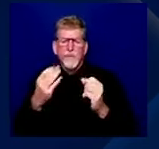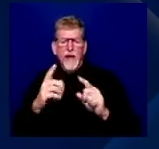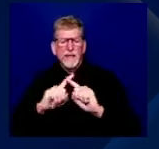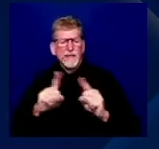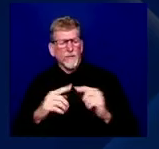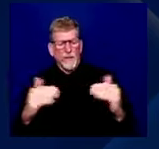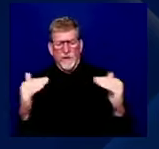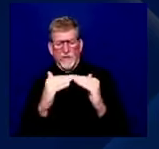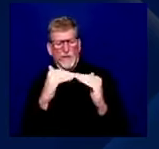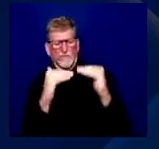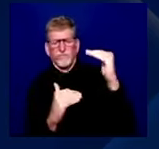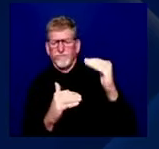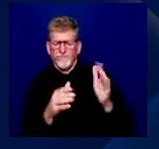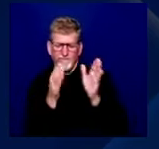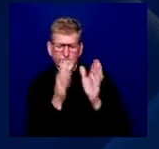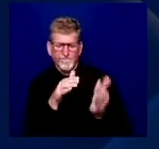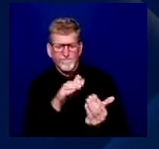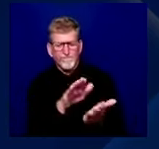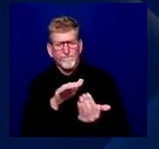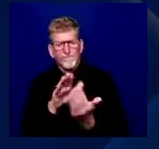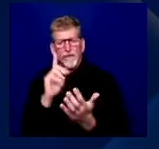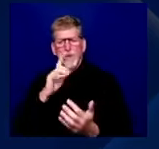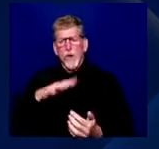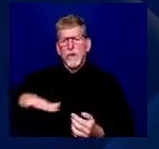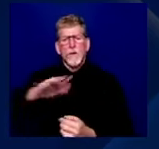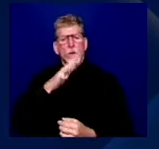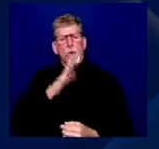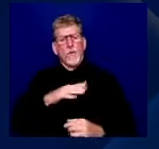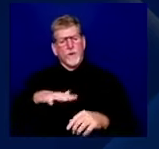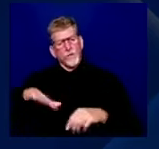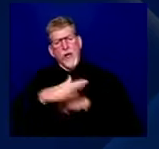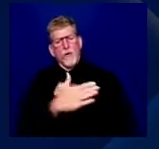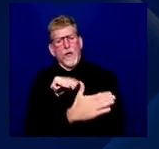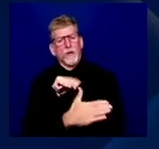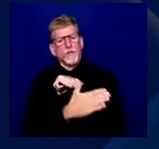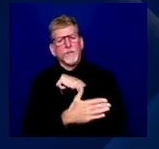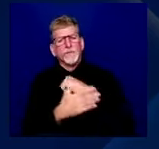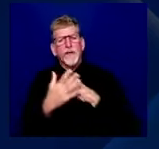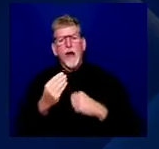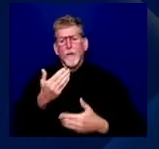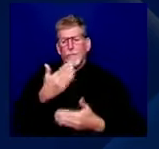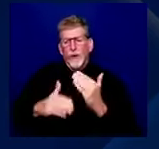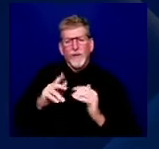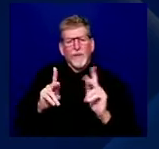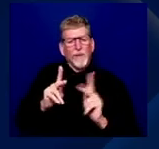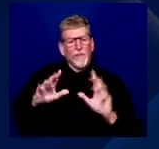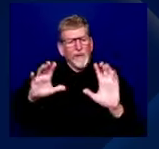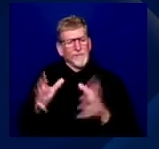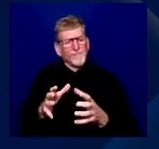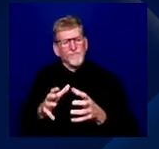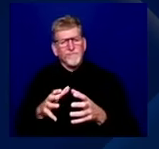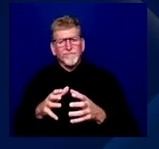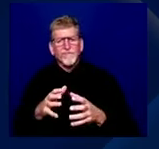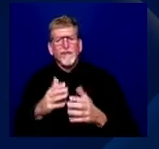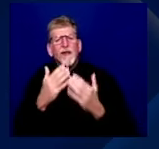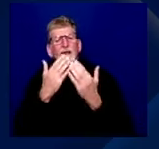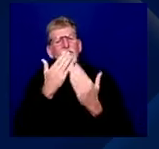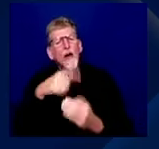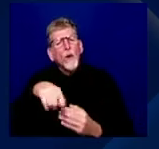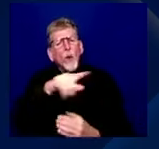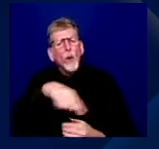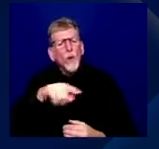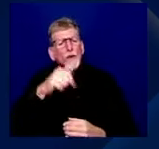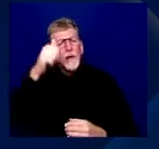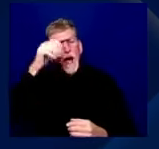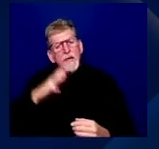country, uh, and that are facing, uh, birthing people in particular. So just grateful. Thank you, fellas. Uh, I hope to see you in person sometime